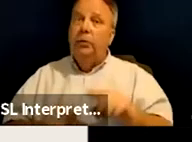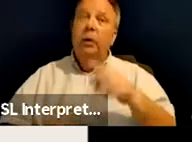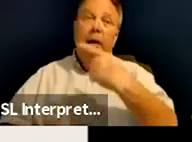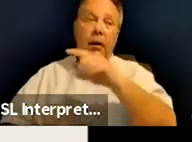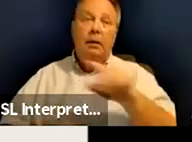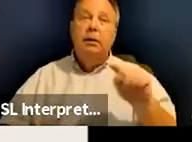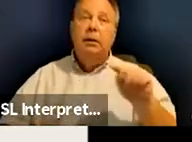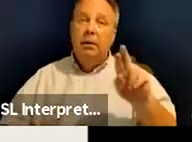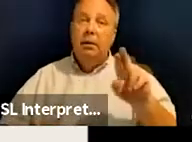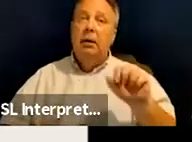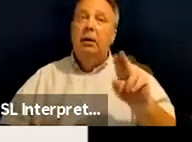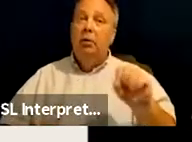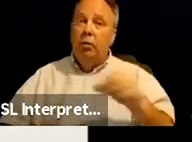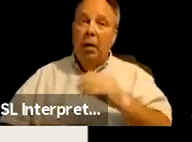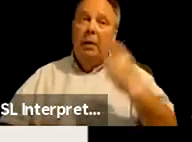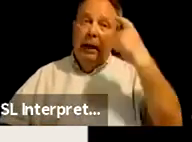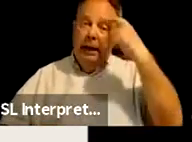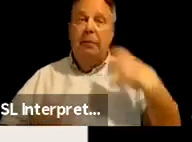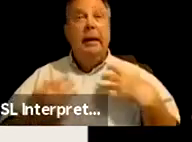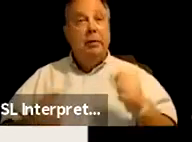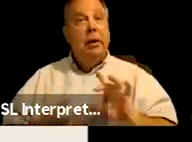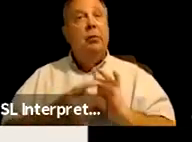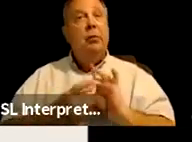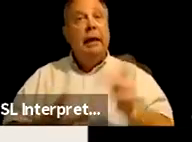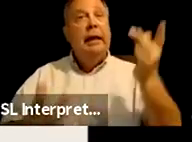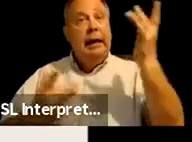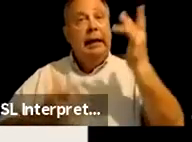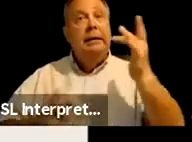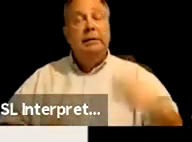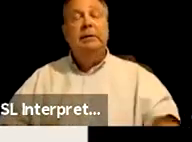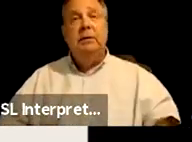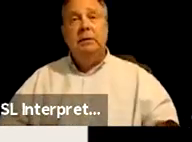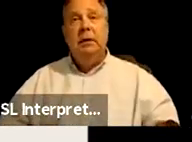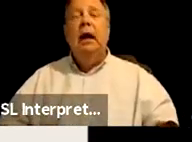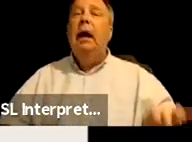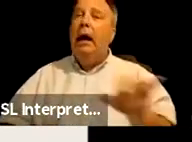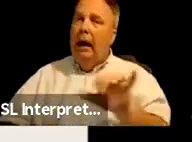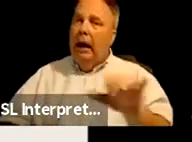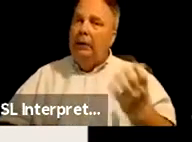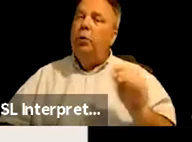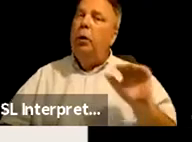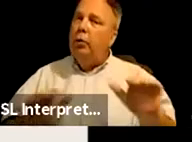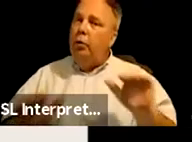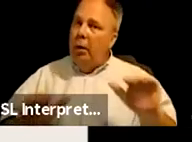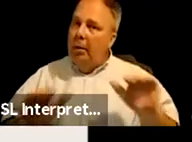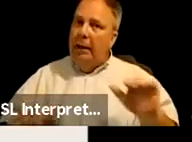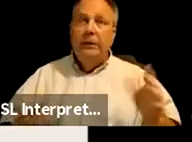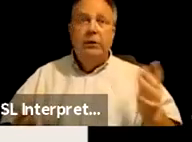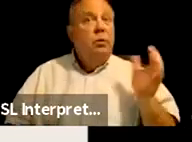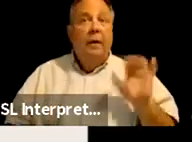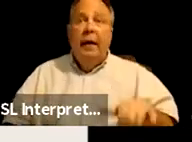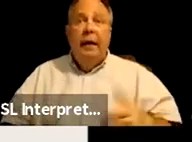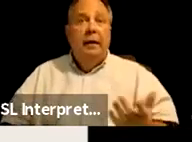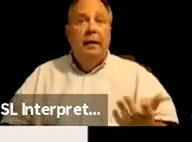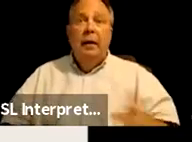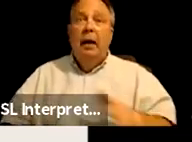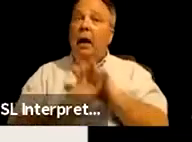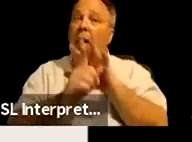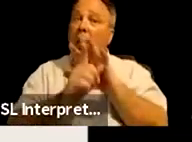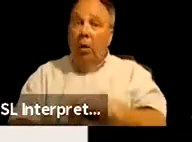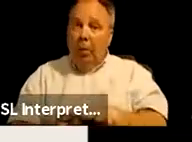and mental health related illnesses. And I also want to remind you all that oppression